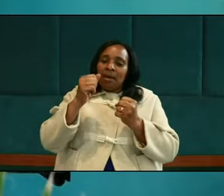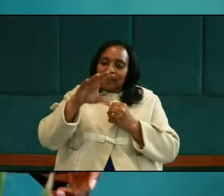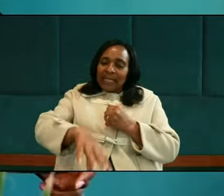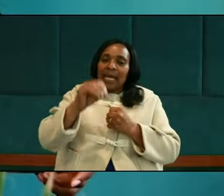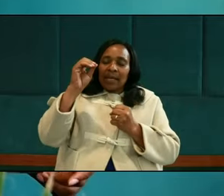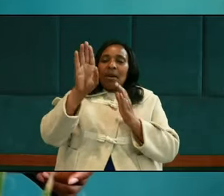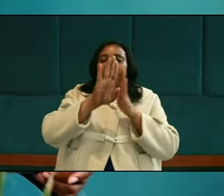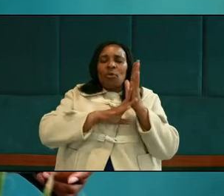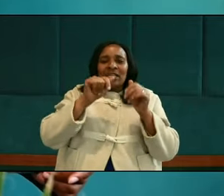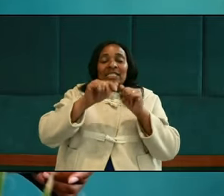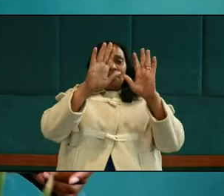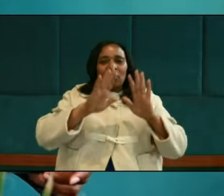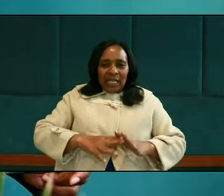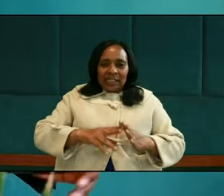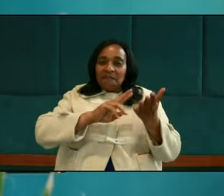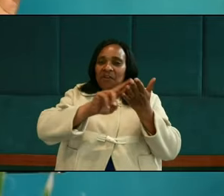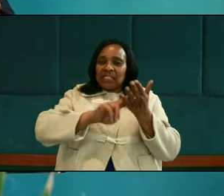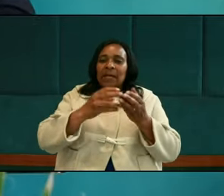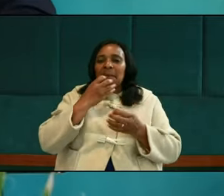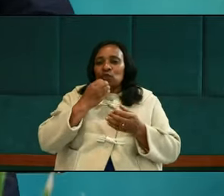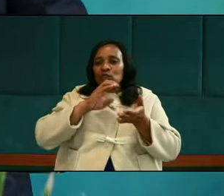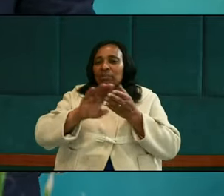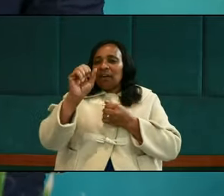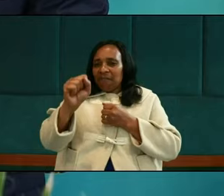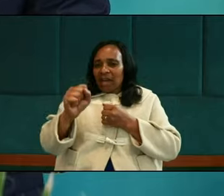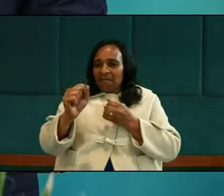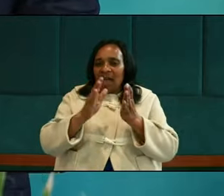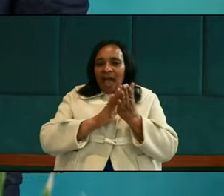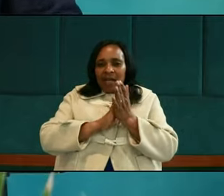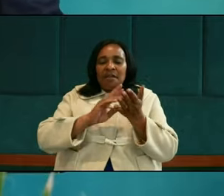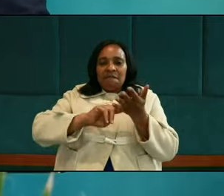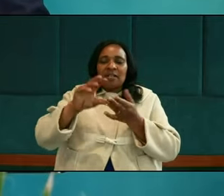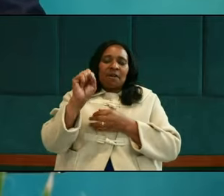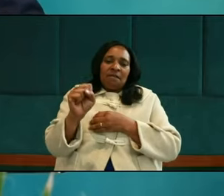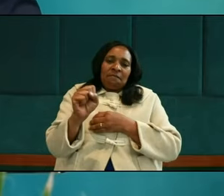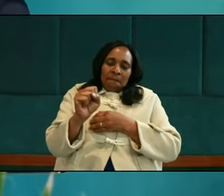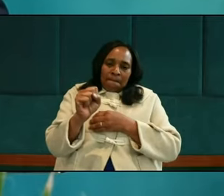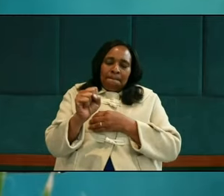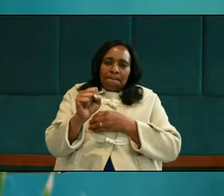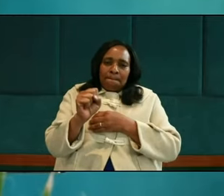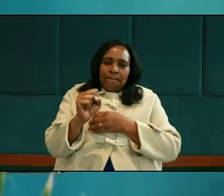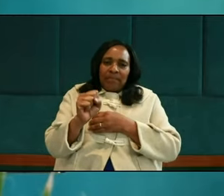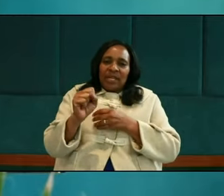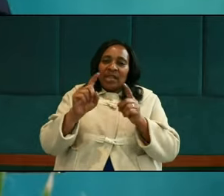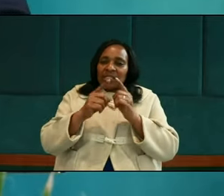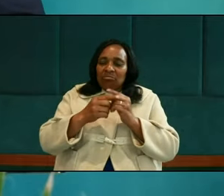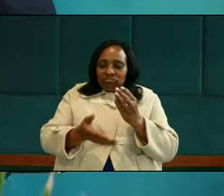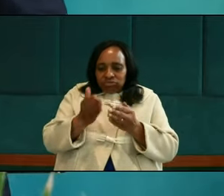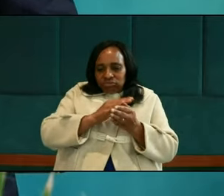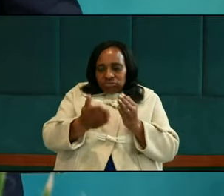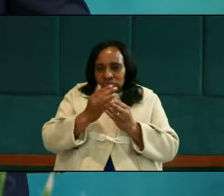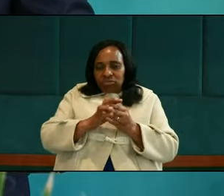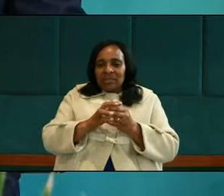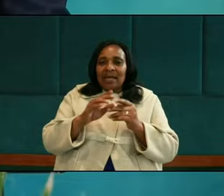important passage of Scripture, Matthew chapter 5 and verse number 5. As you flip the pages of your